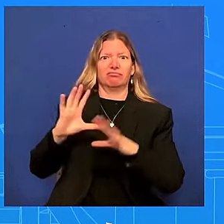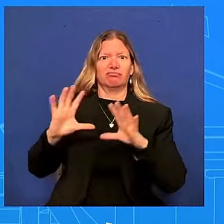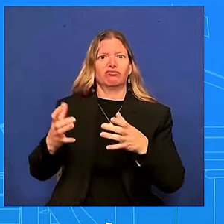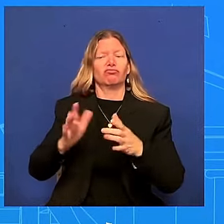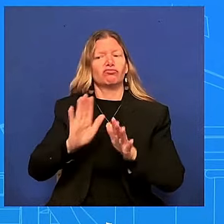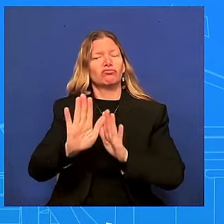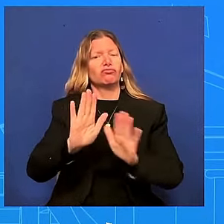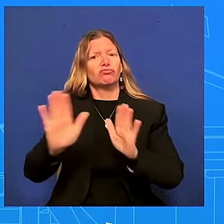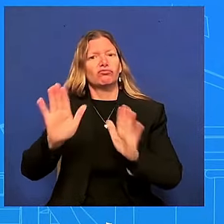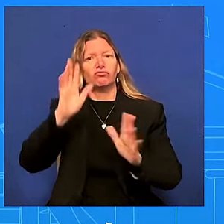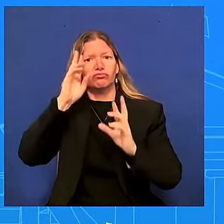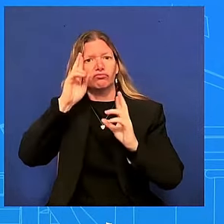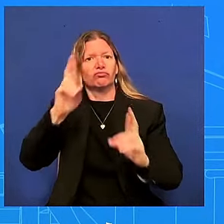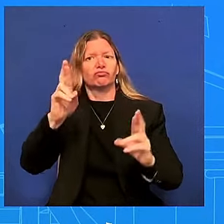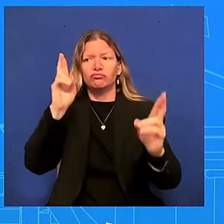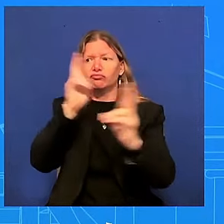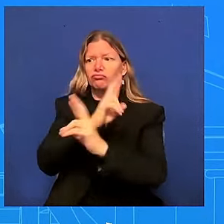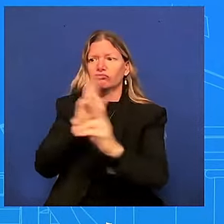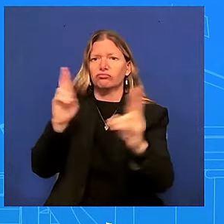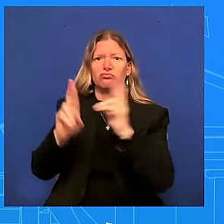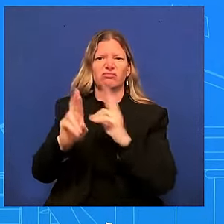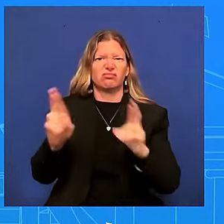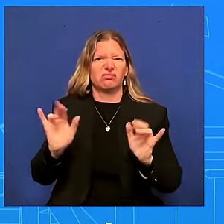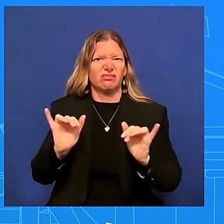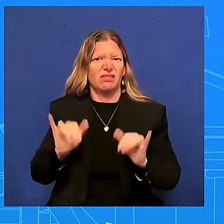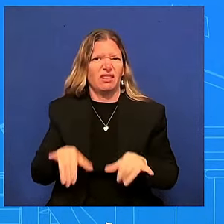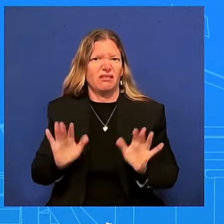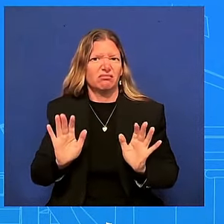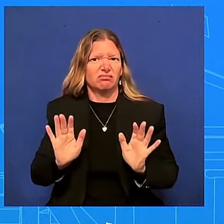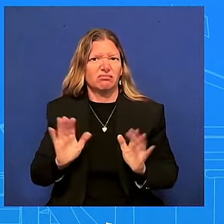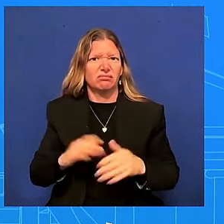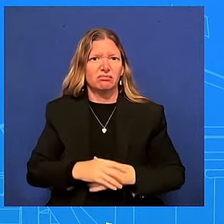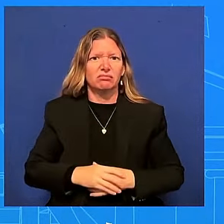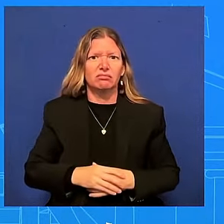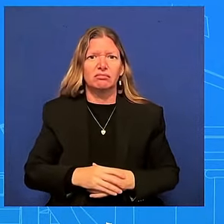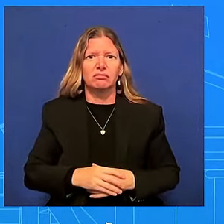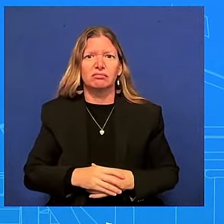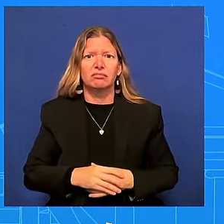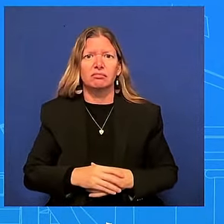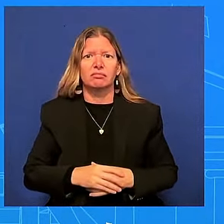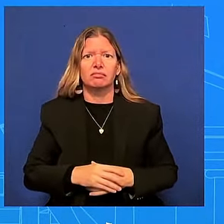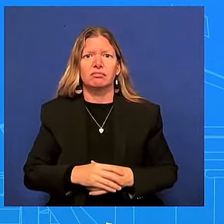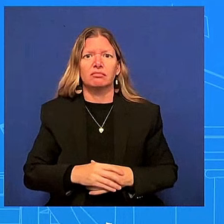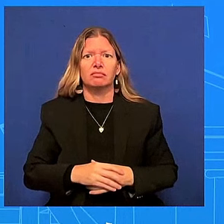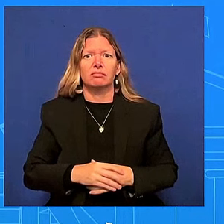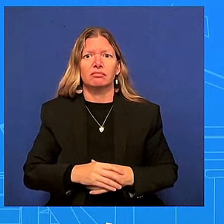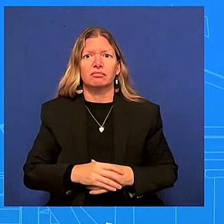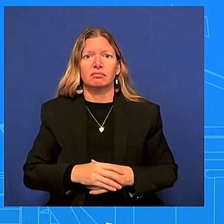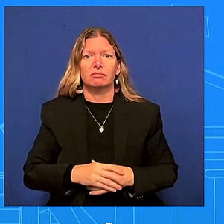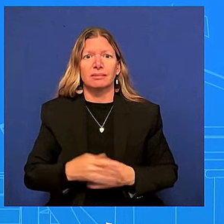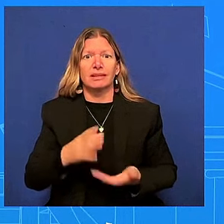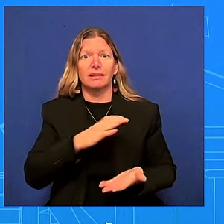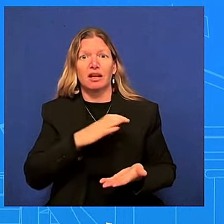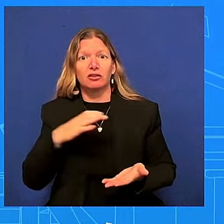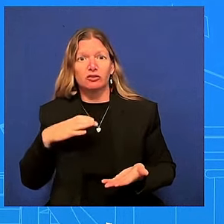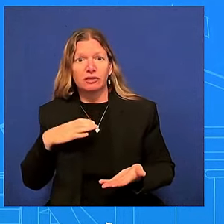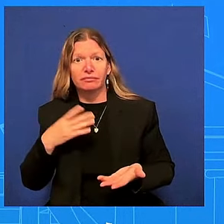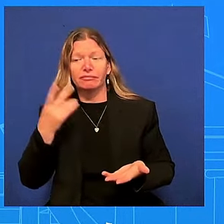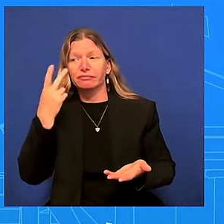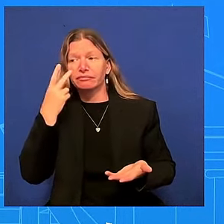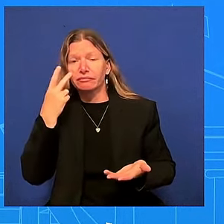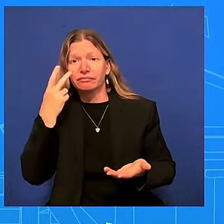we see that with how it's playing out in congress or how it tends to play out in congress uh so the congressman is going to have his opinion